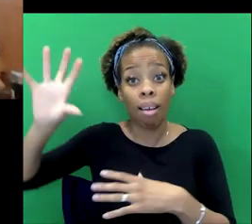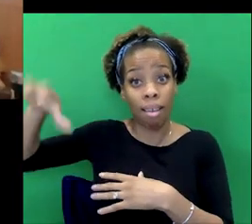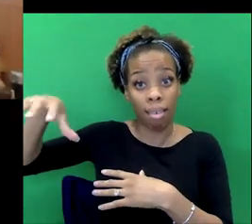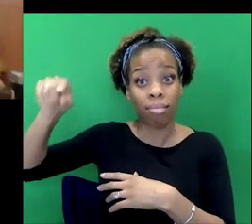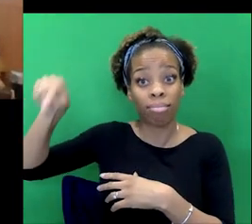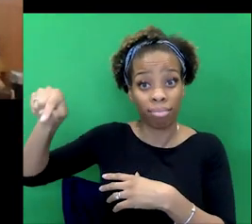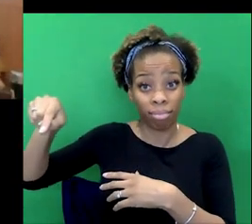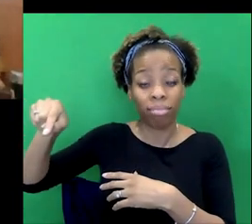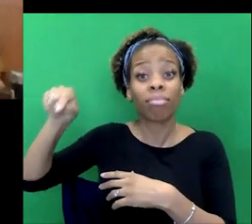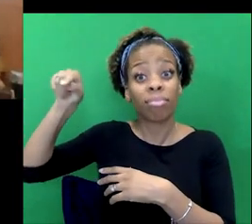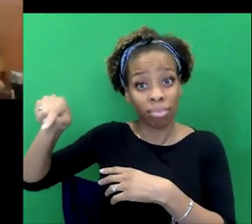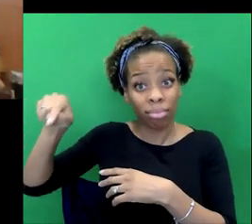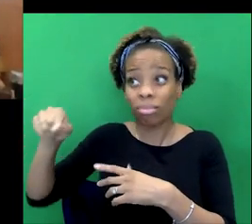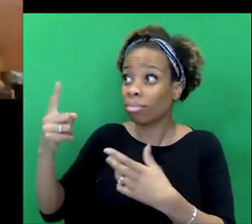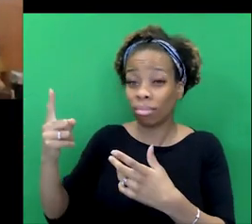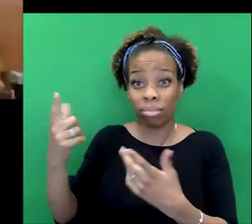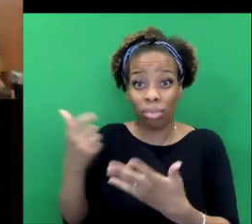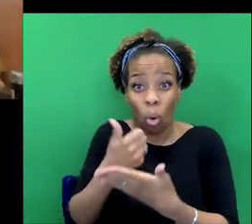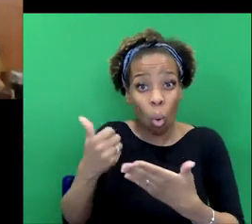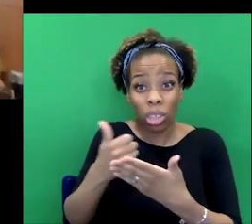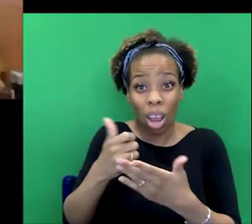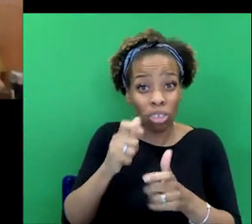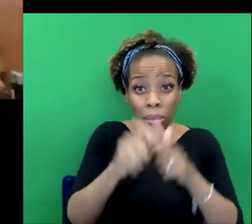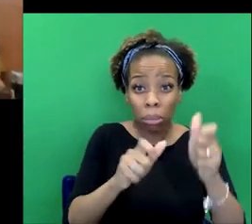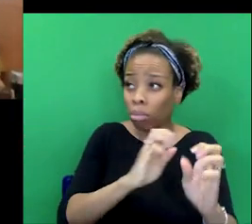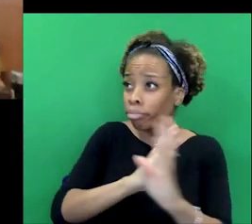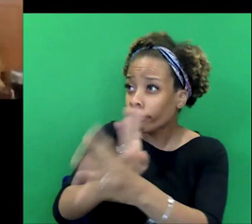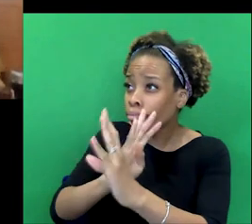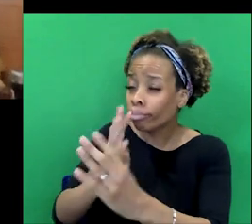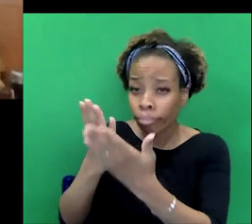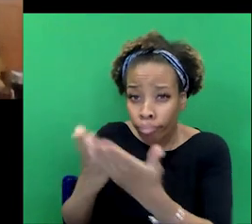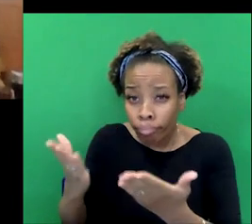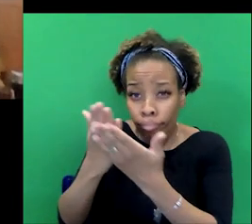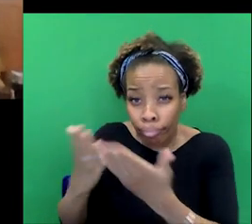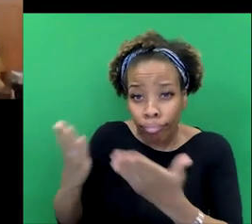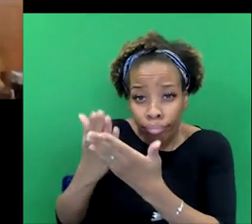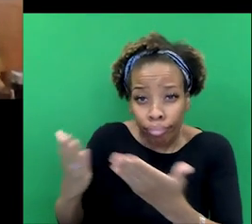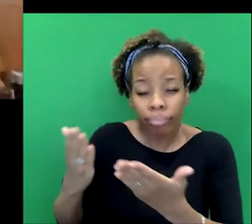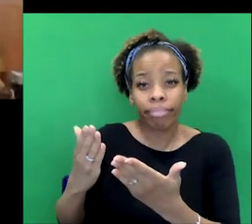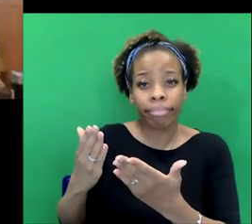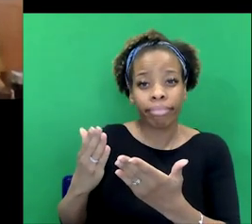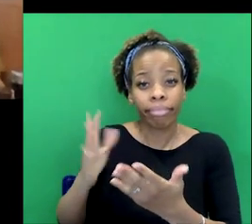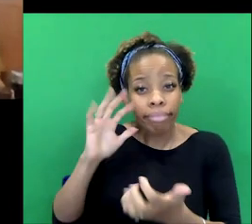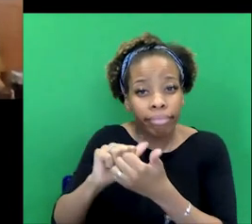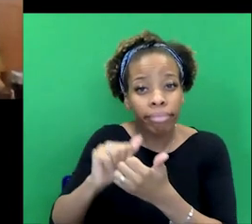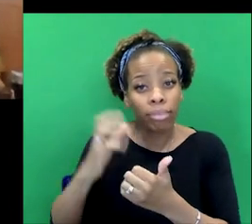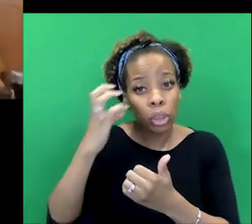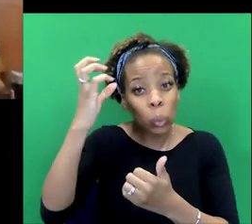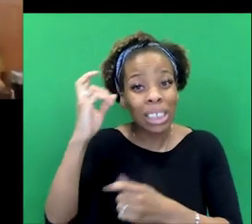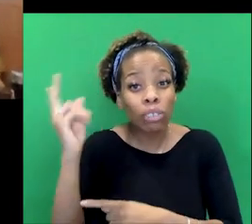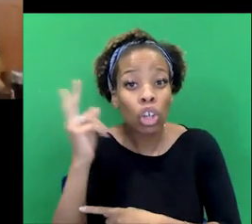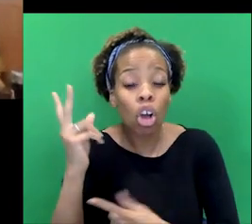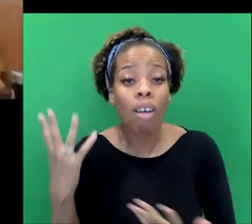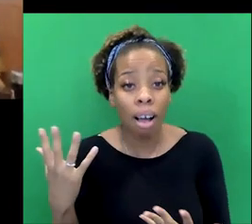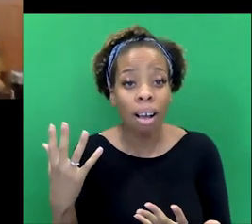and it was subscribed to by ordinary people. There is in Calcutta, in Bengal itself, a revolutionary movement growing in the early